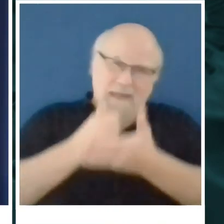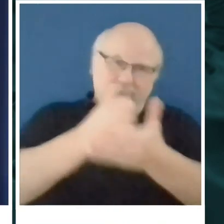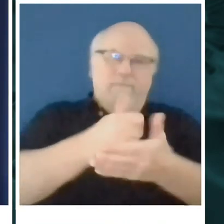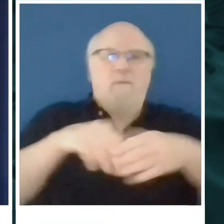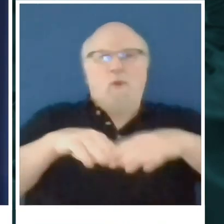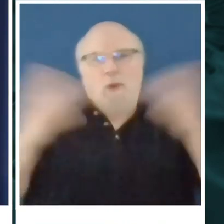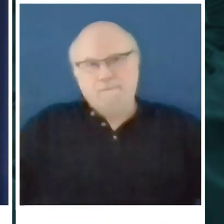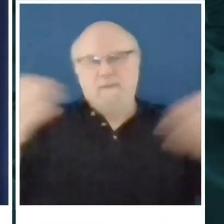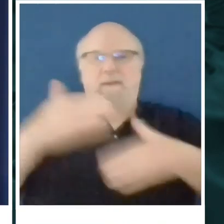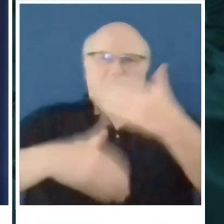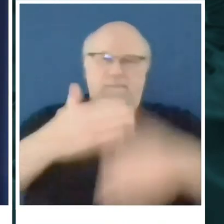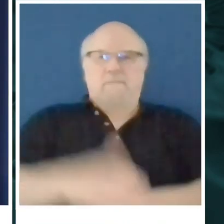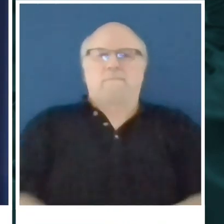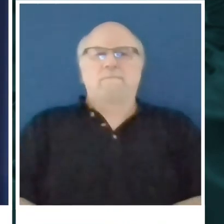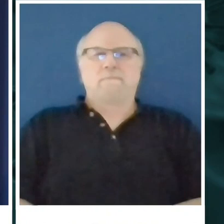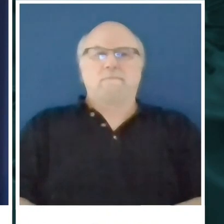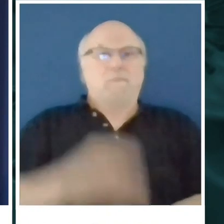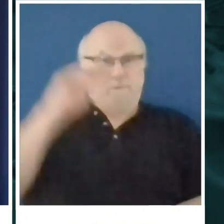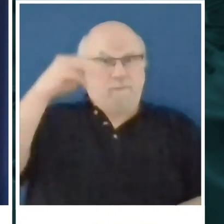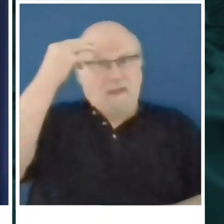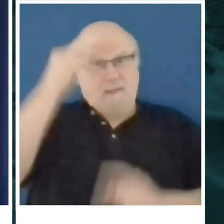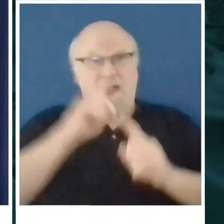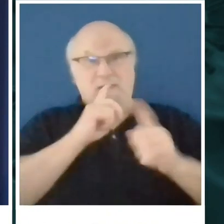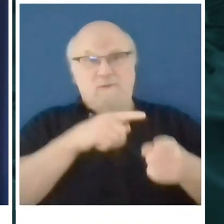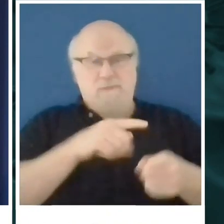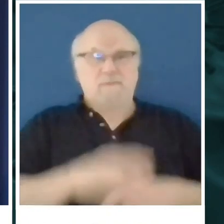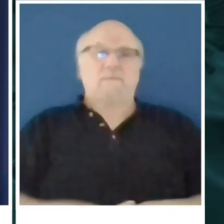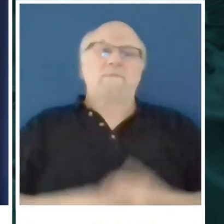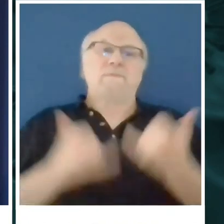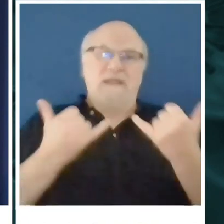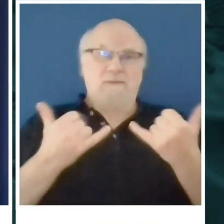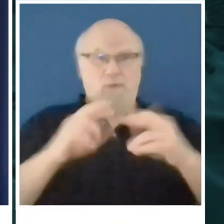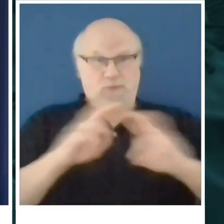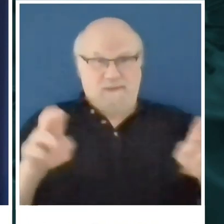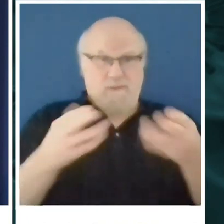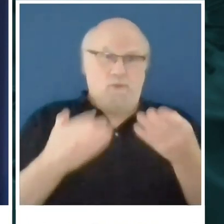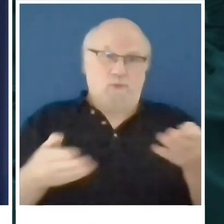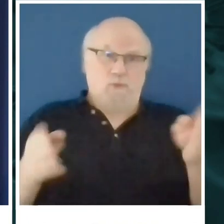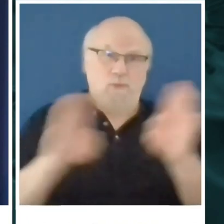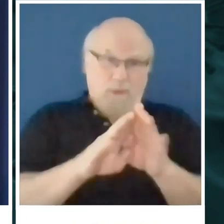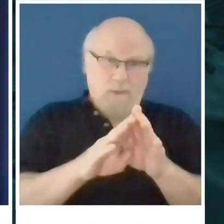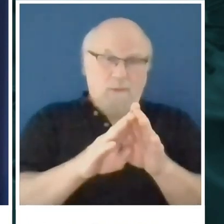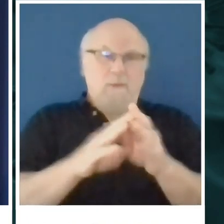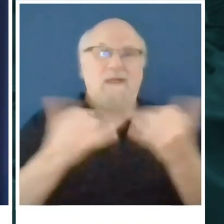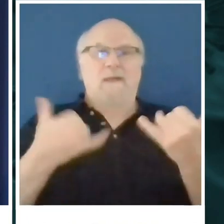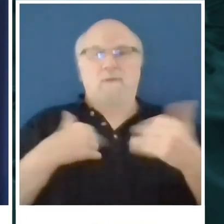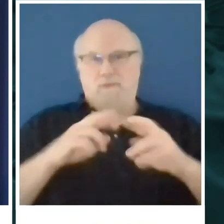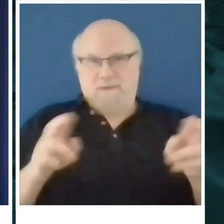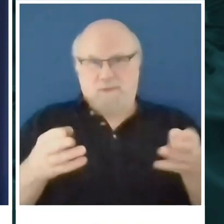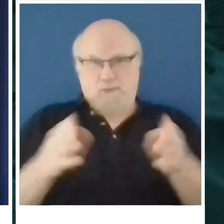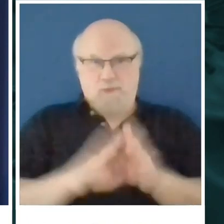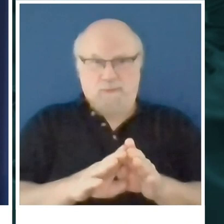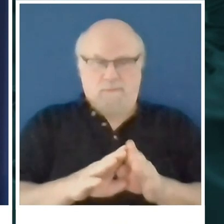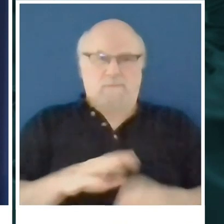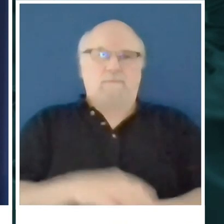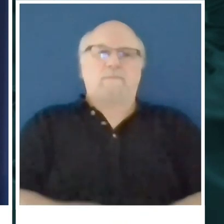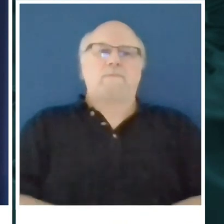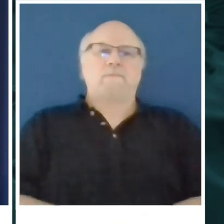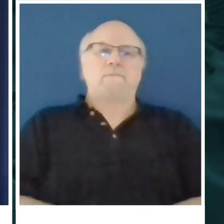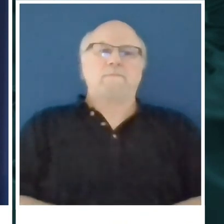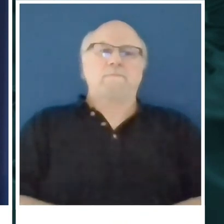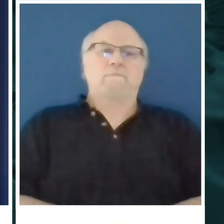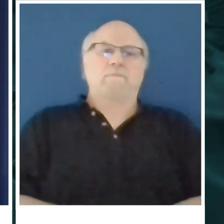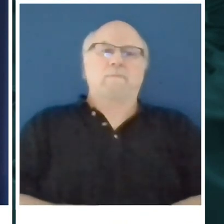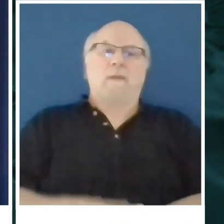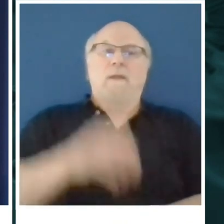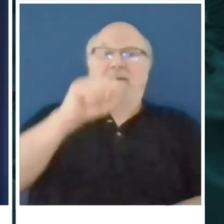And in closing, I would do the question about sales tax, bed tax, et cetera. think there were actually a couple of those. I'll have our CFO.